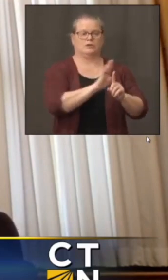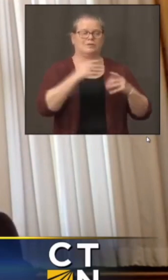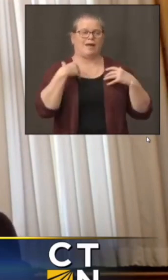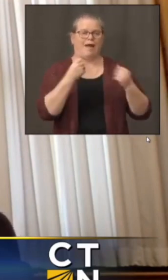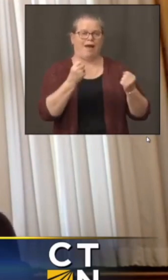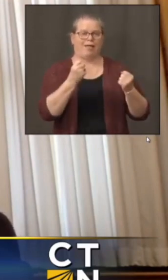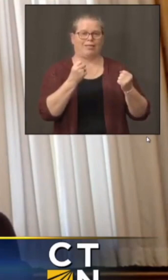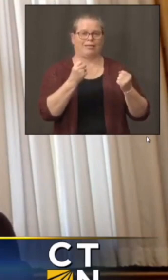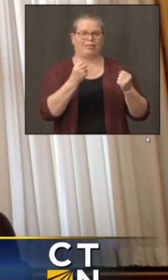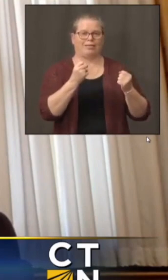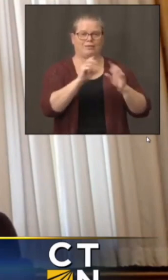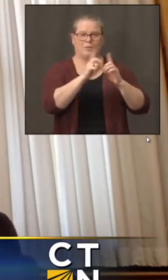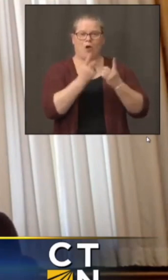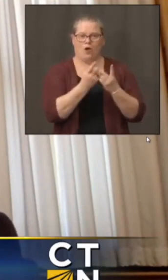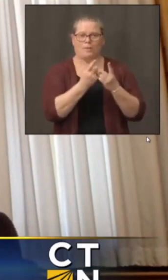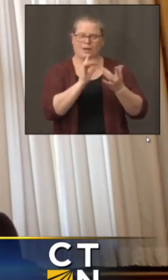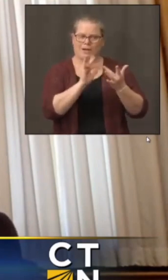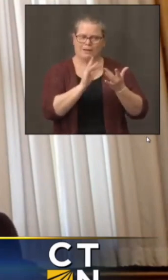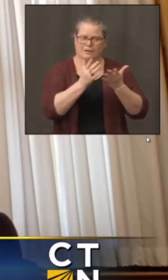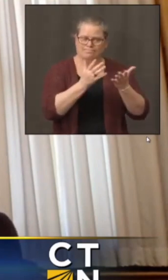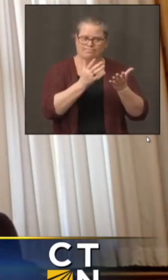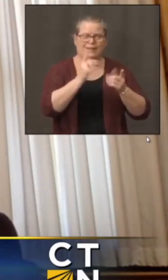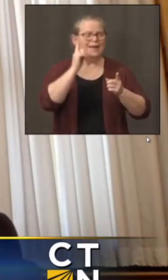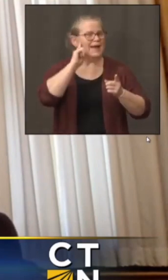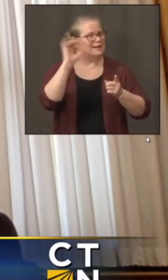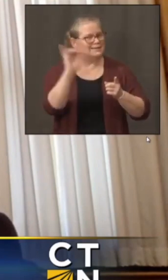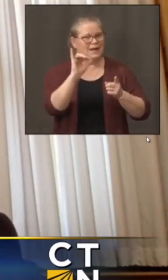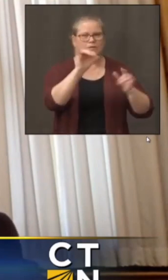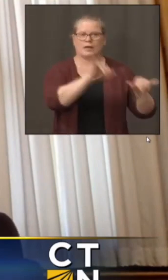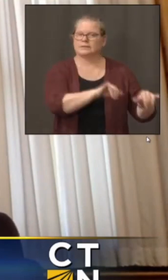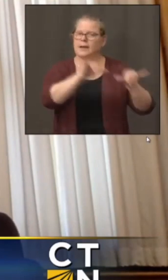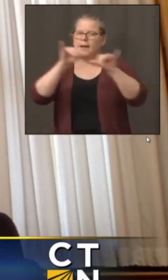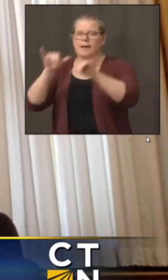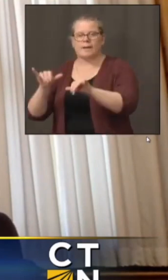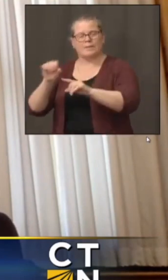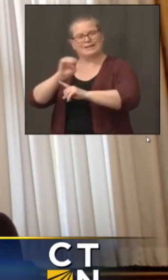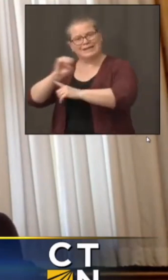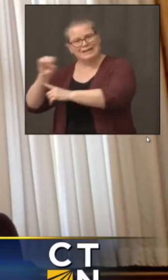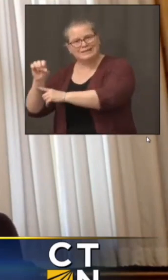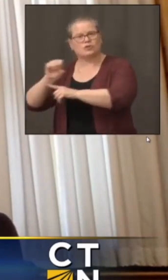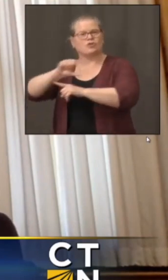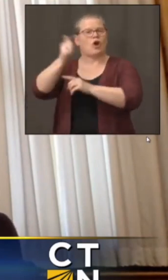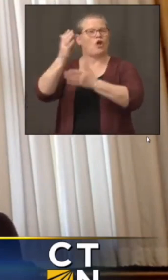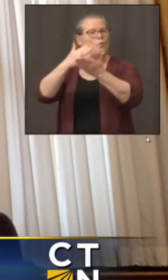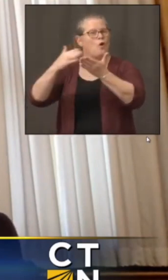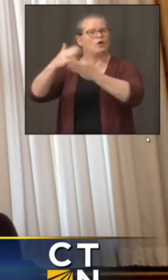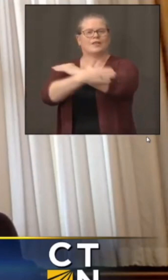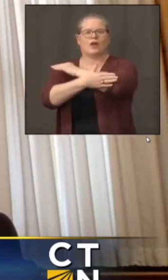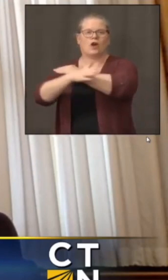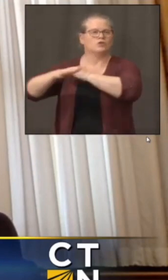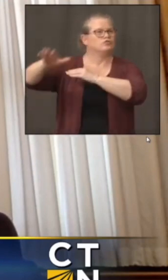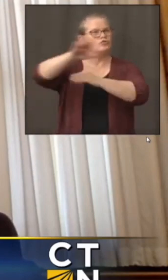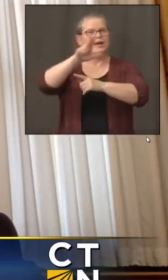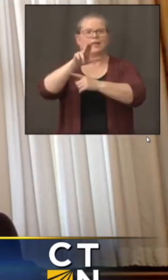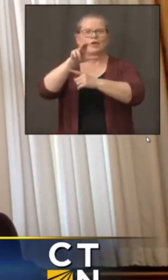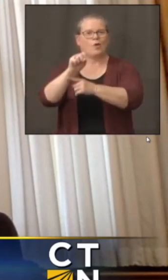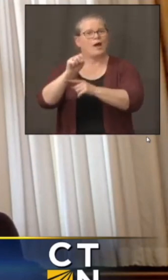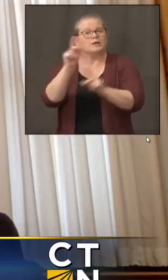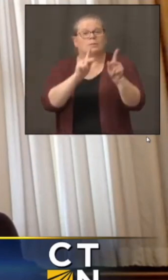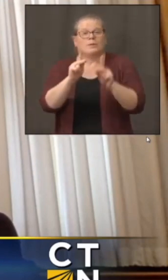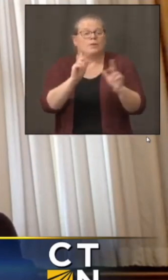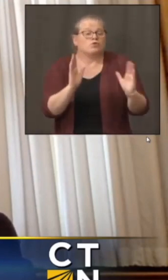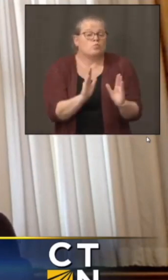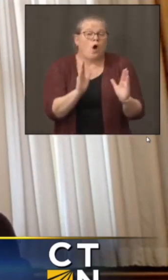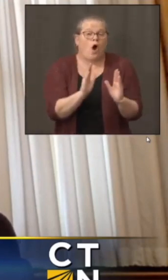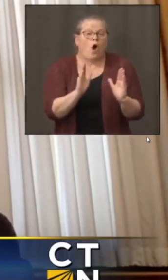we've been hearing about and seeing in eastern Connecticut, other parts of the state, other parts of the country, small gatherings, people letting their